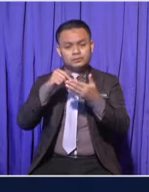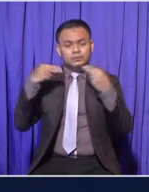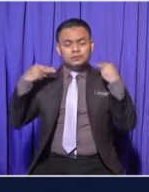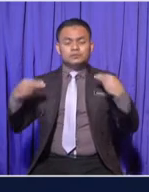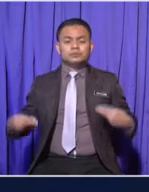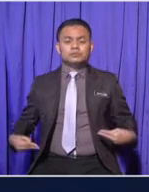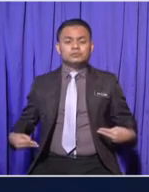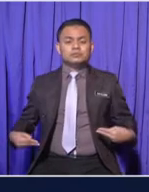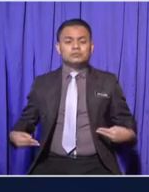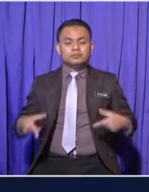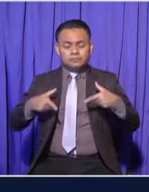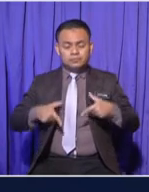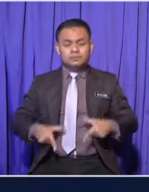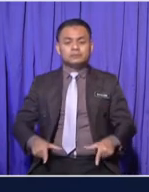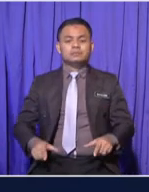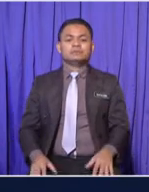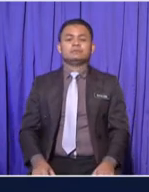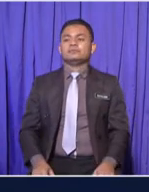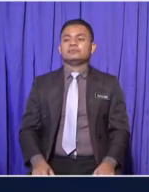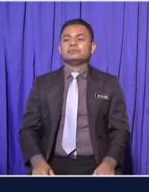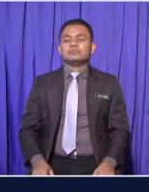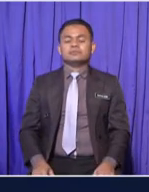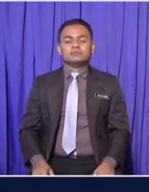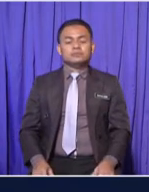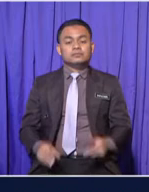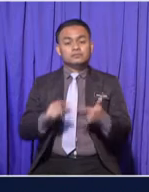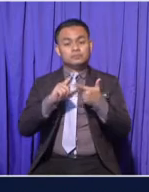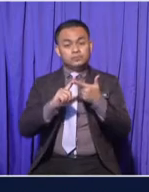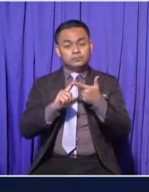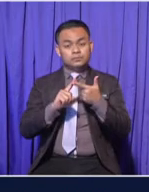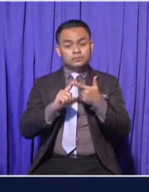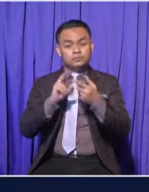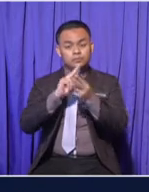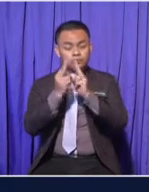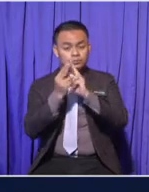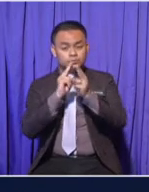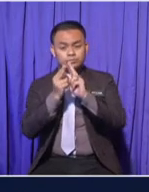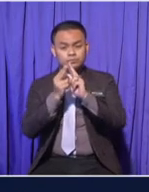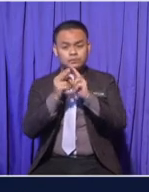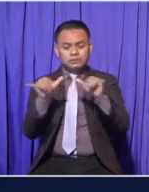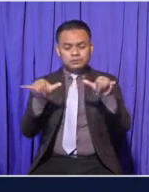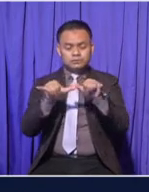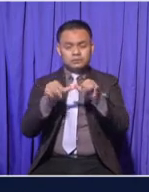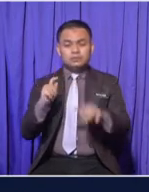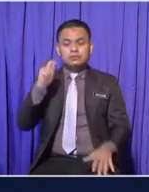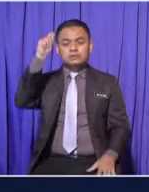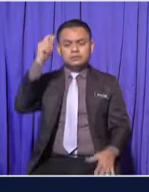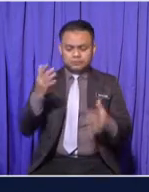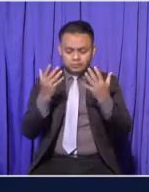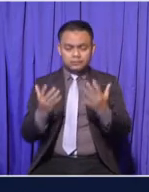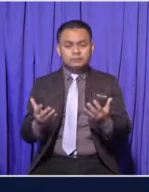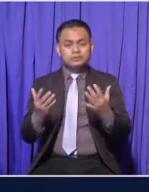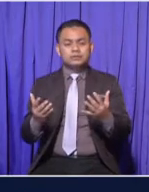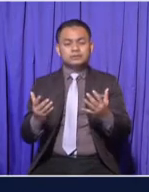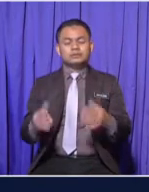reproduce Number 2 Describe the changes of size, height and weight Among